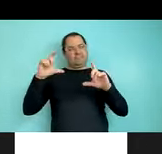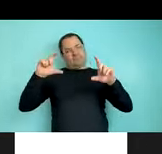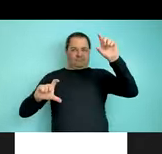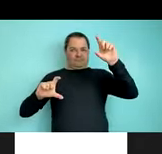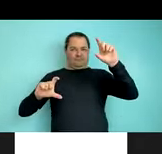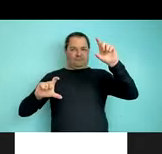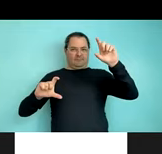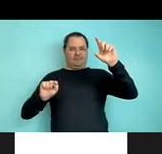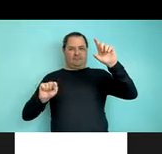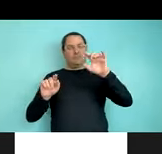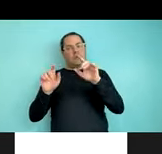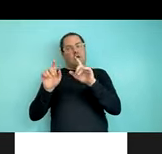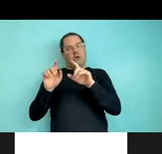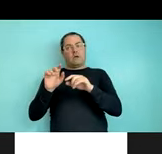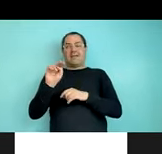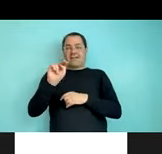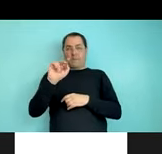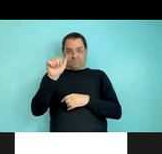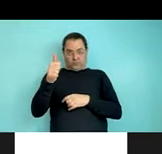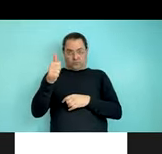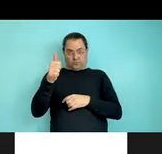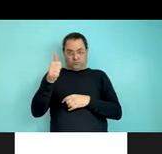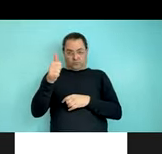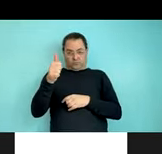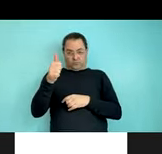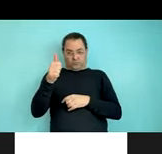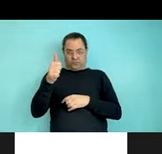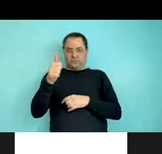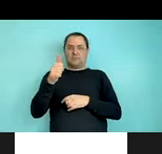regularizing in the noun first condition, but not in the noun first condition.